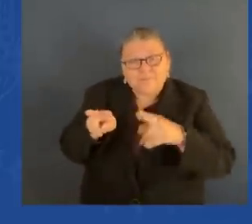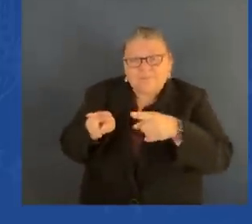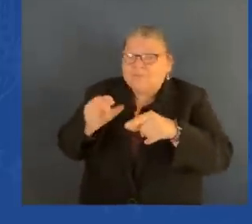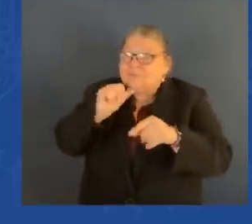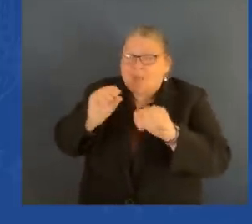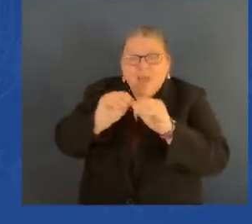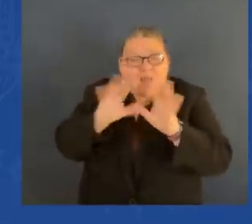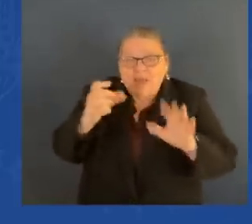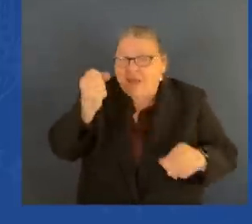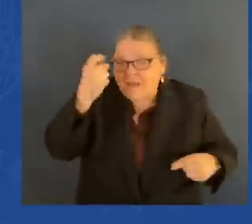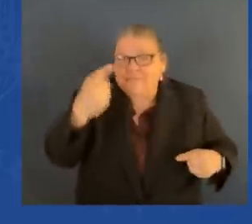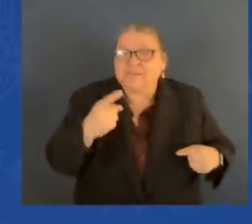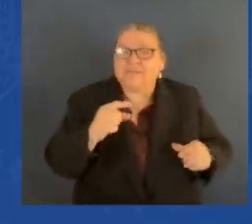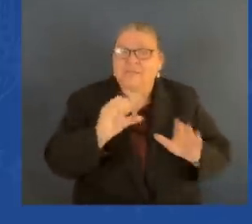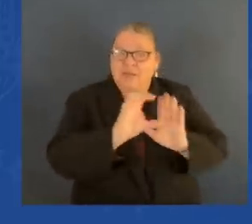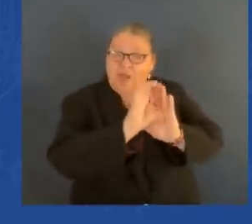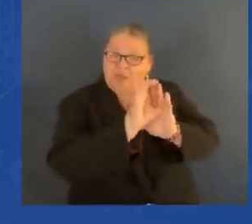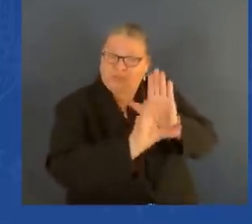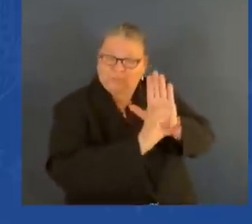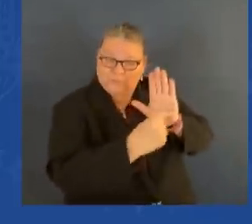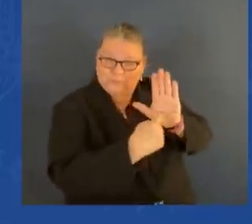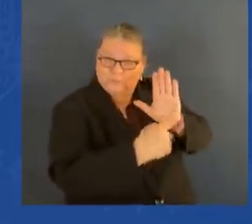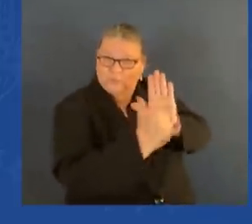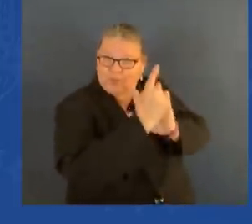I'm thinking, holy God, what did I do now?